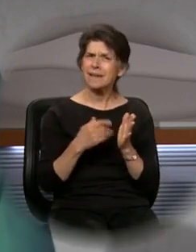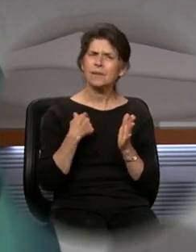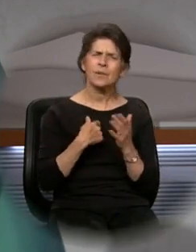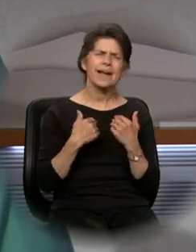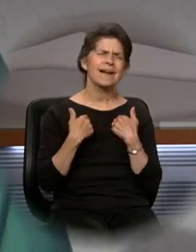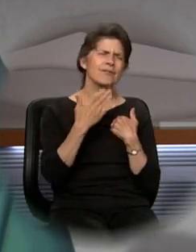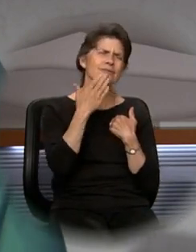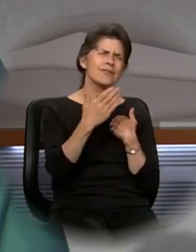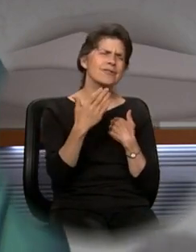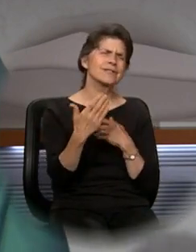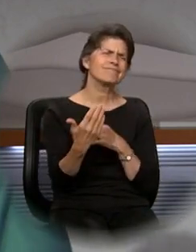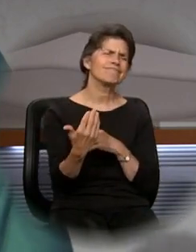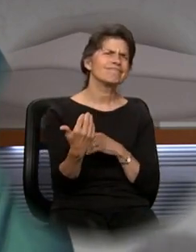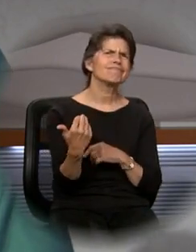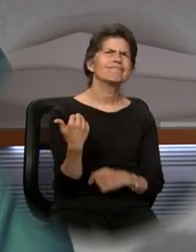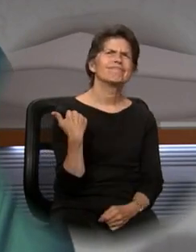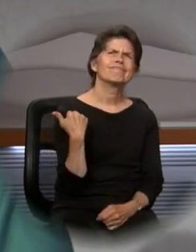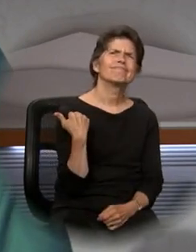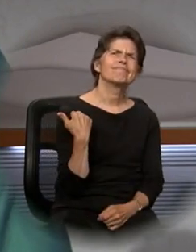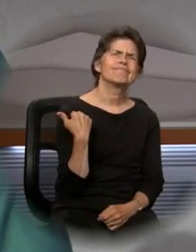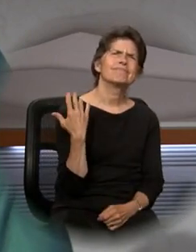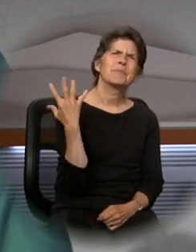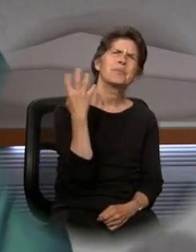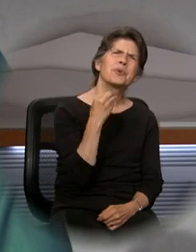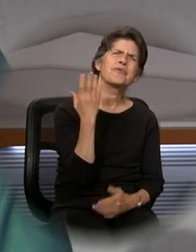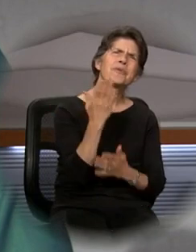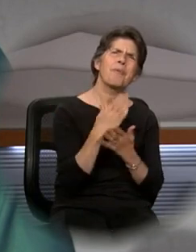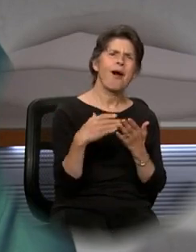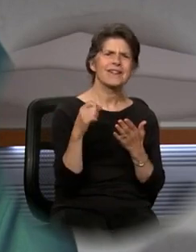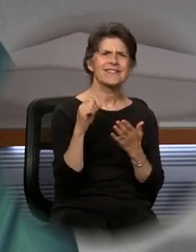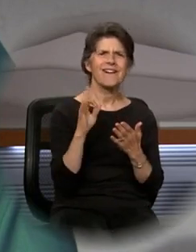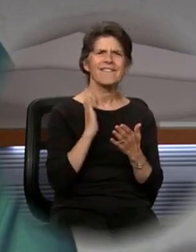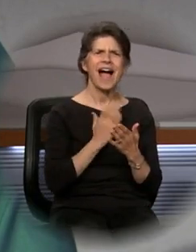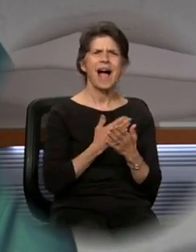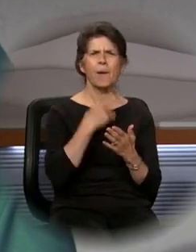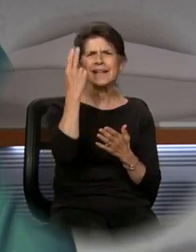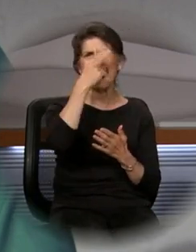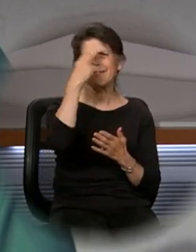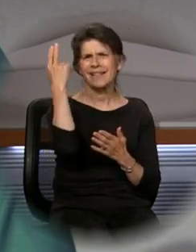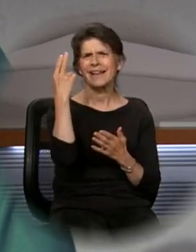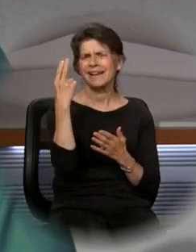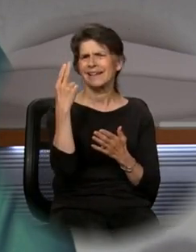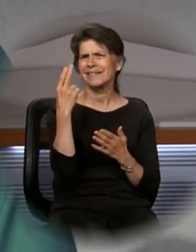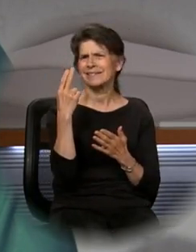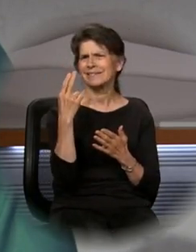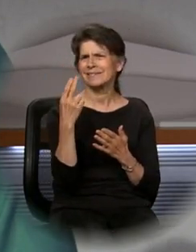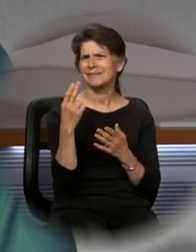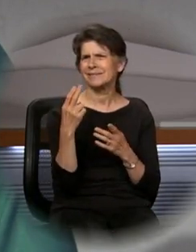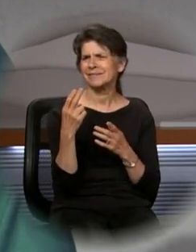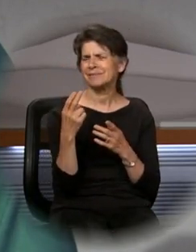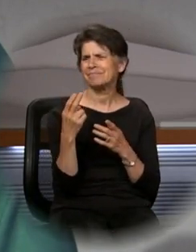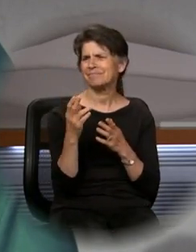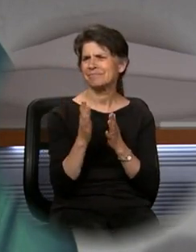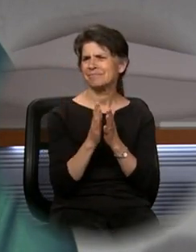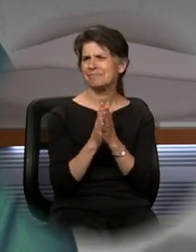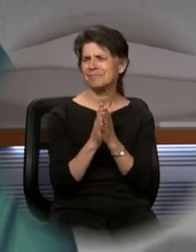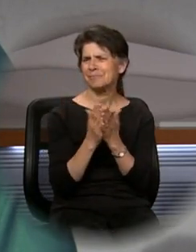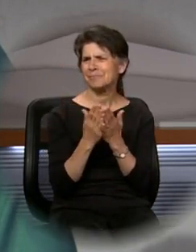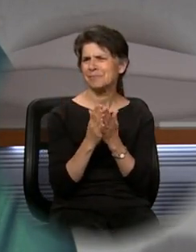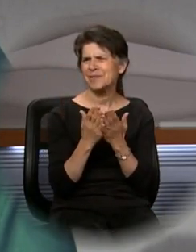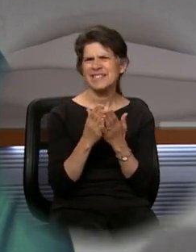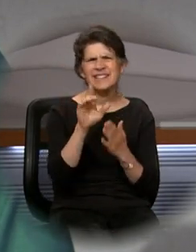have a good reminder of one of the beautiful aspects of our Catholic liturgy is the lectionary.